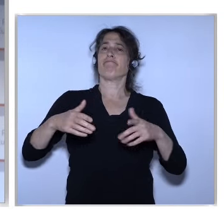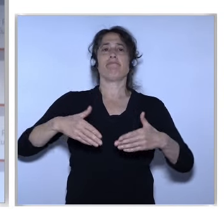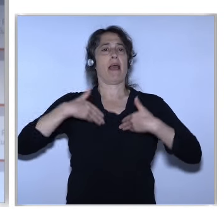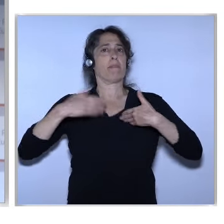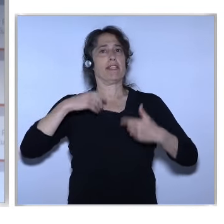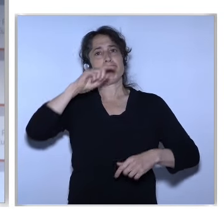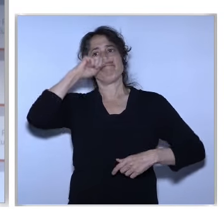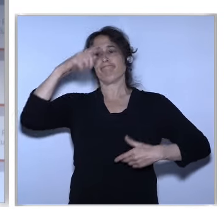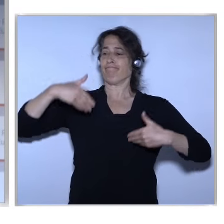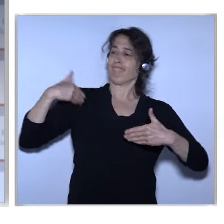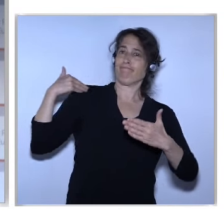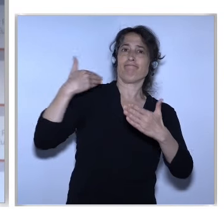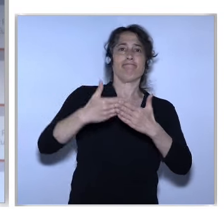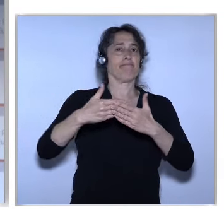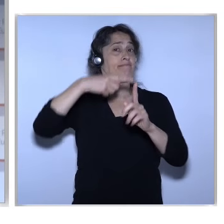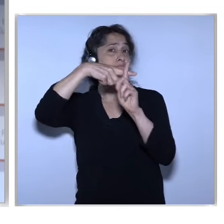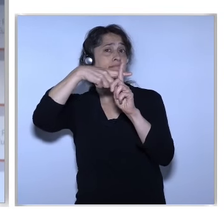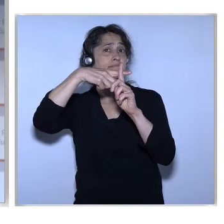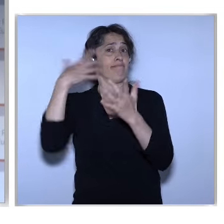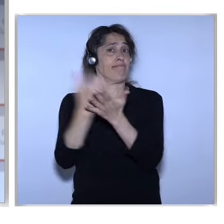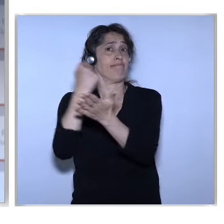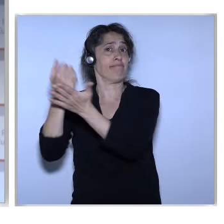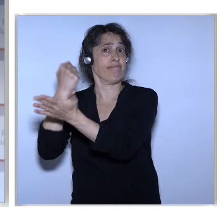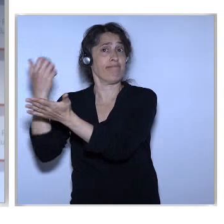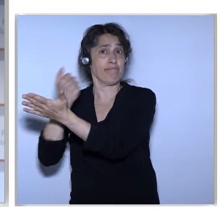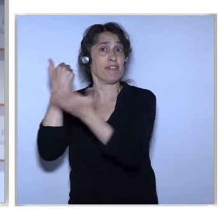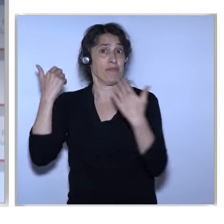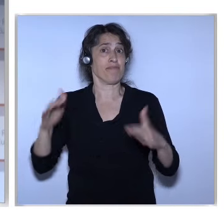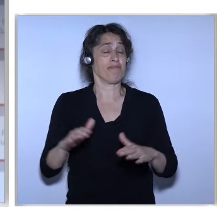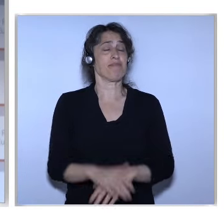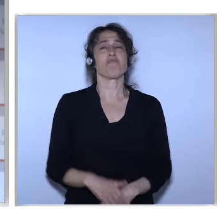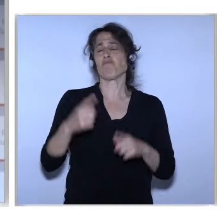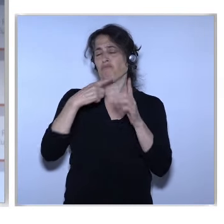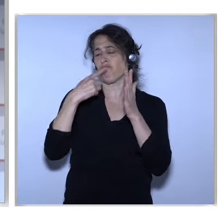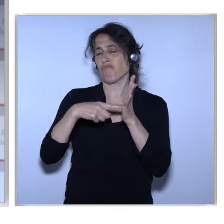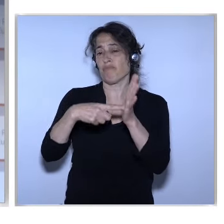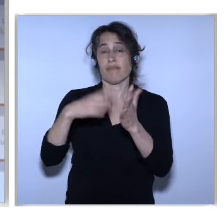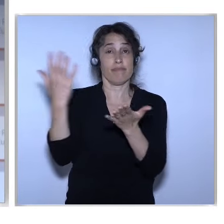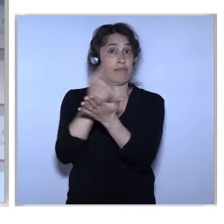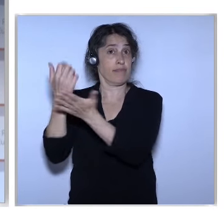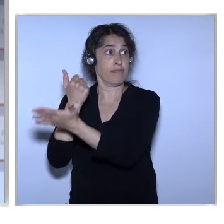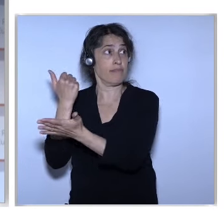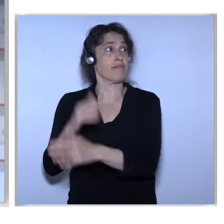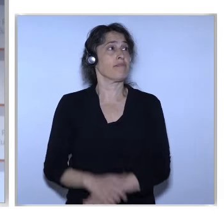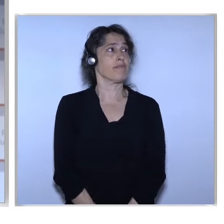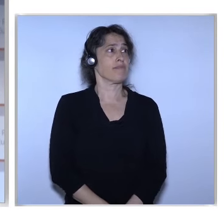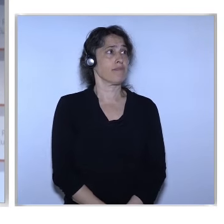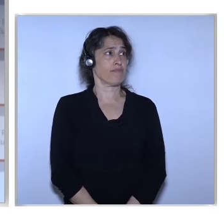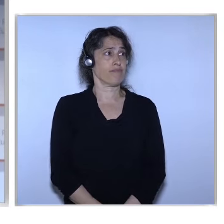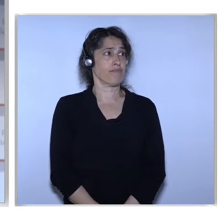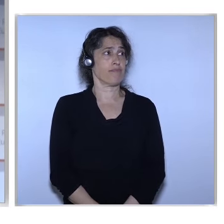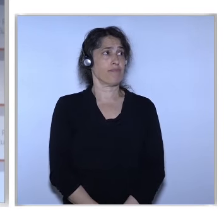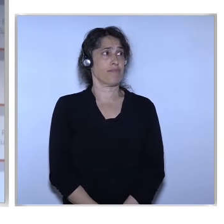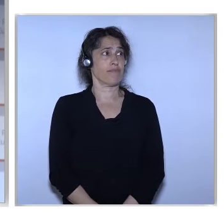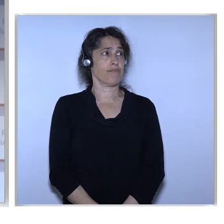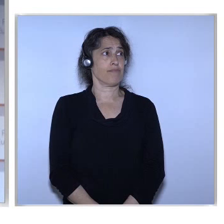achieved Let me mention some On connected continent regulation We